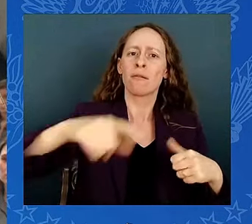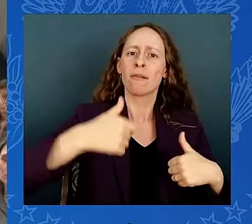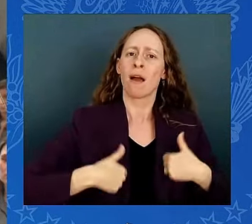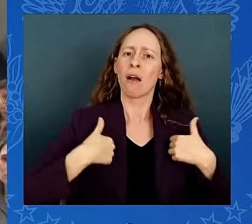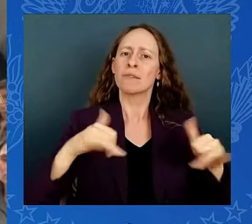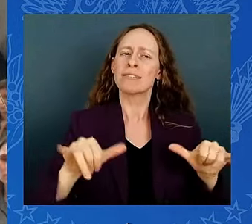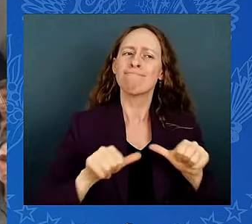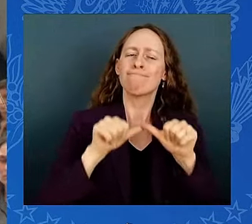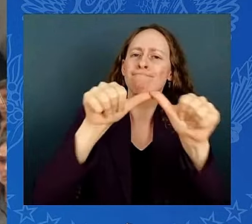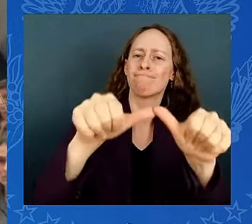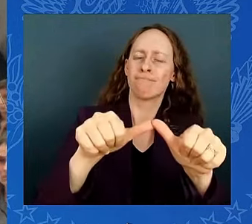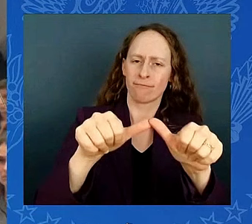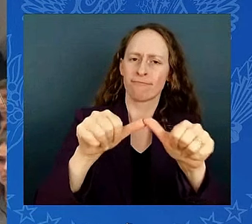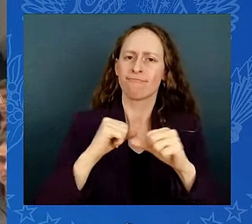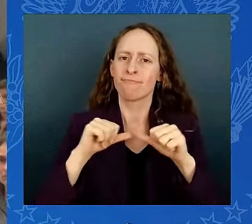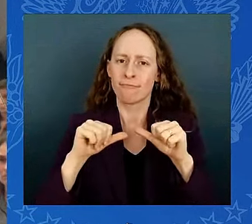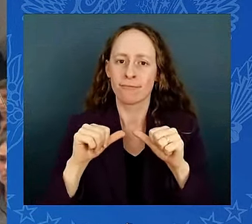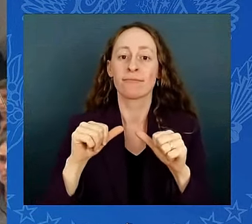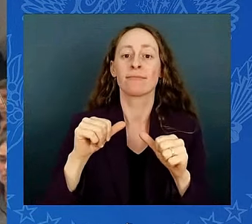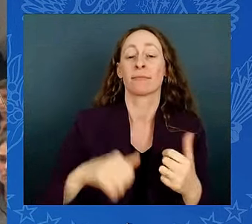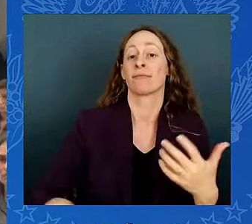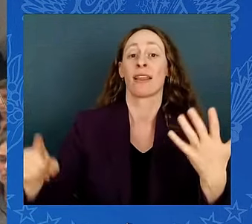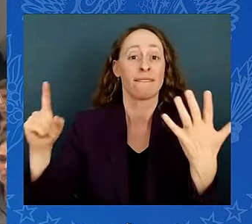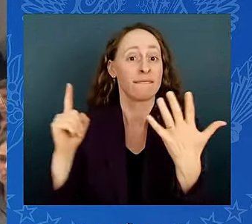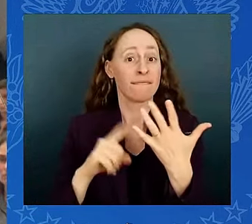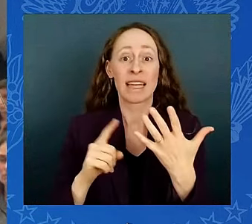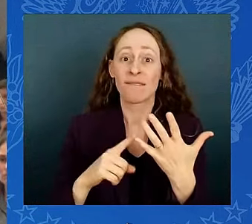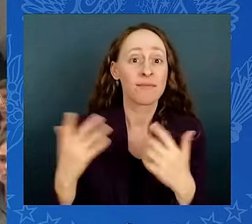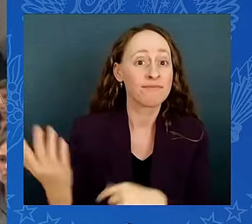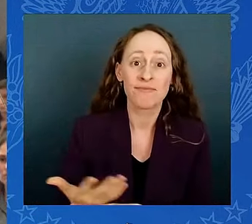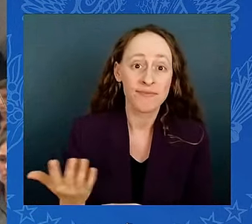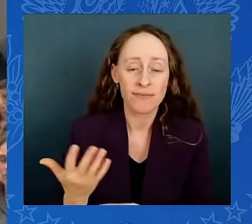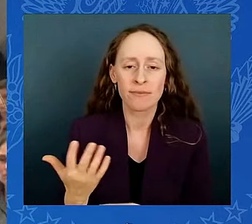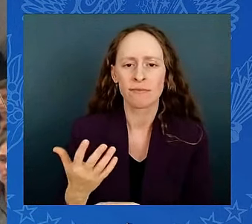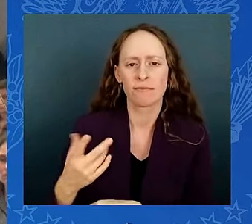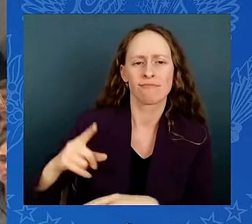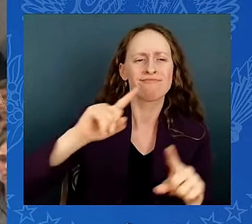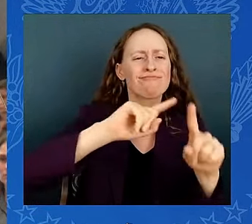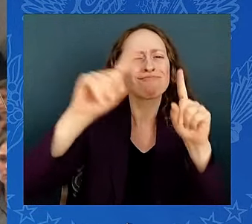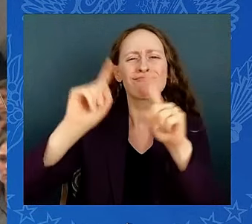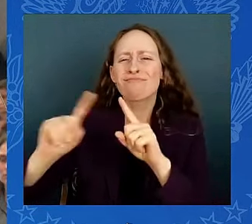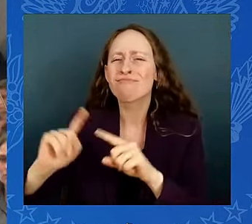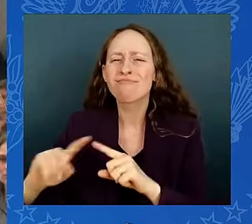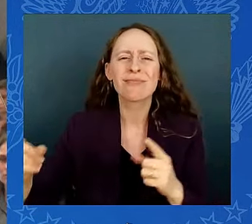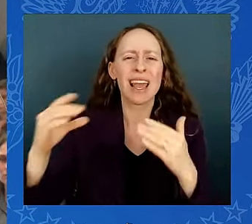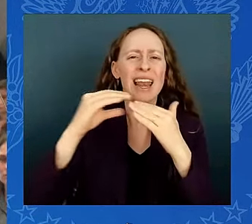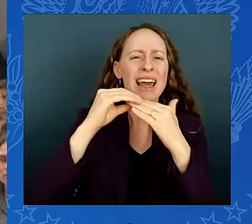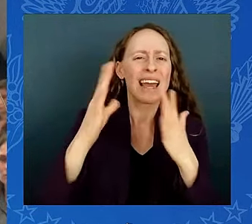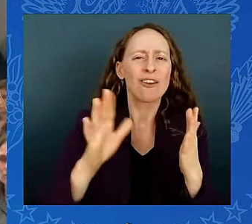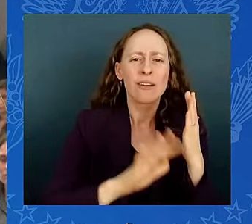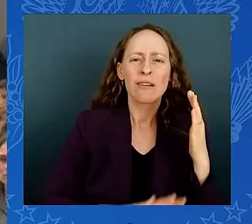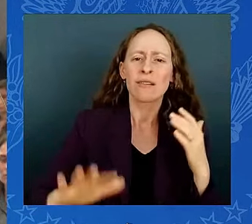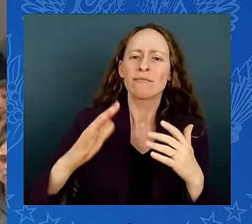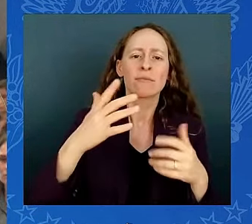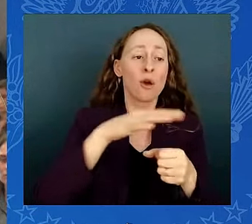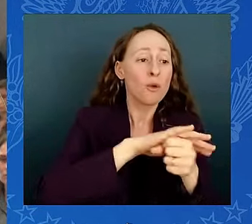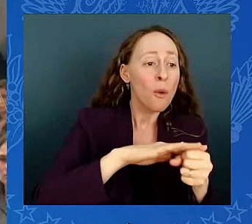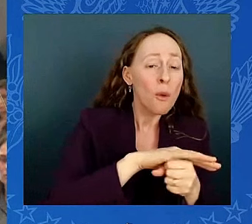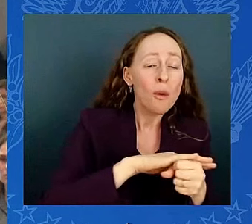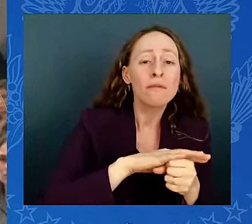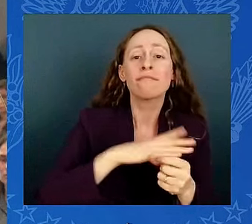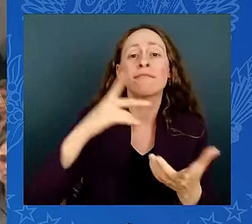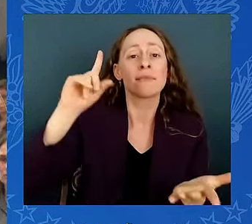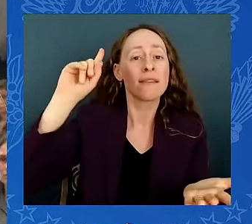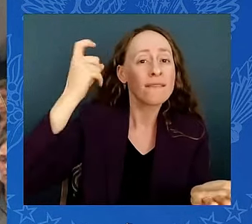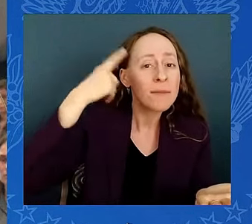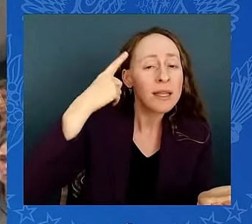local, tribal, and territorial leaders and international partners who are protecting communities and workers from extreme weather every single